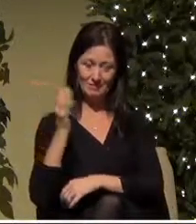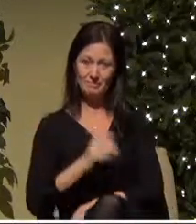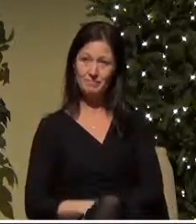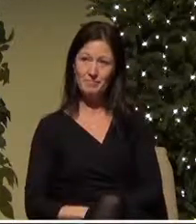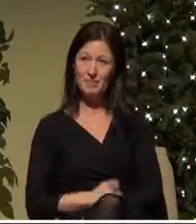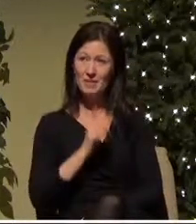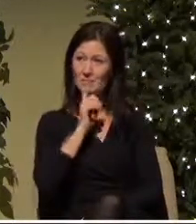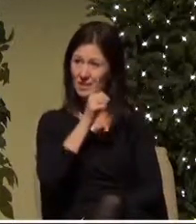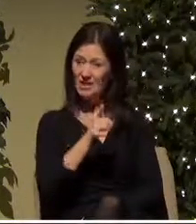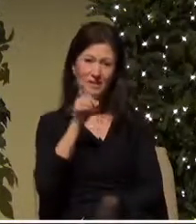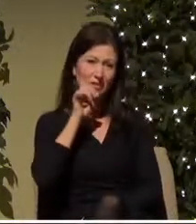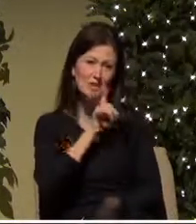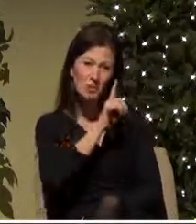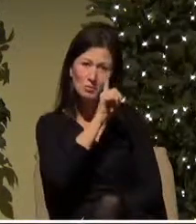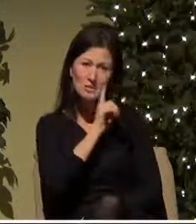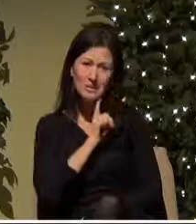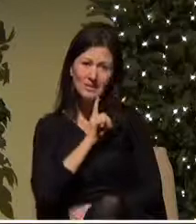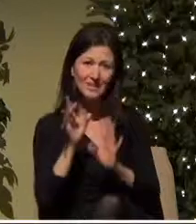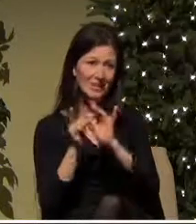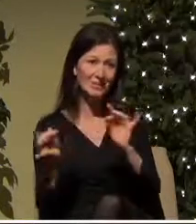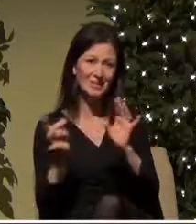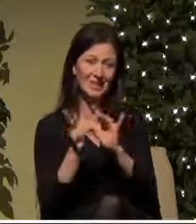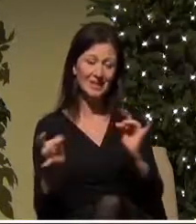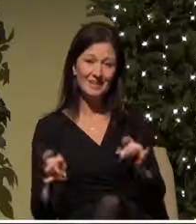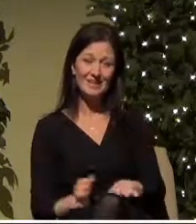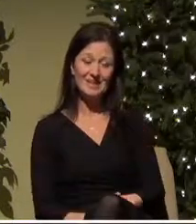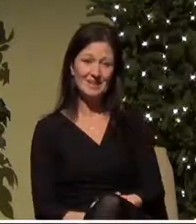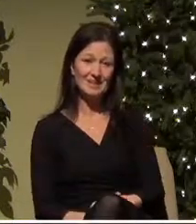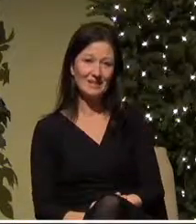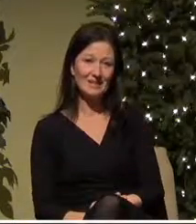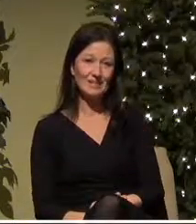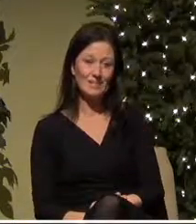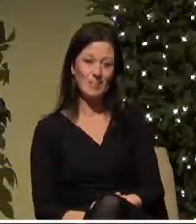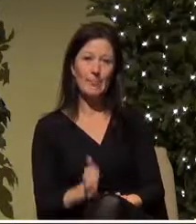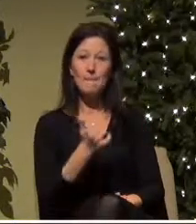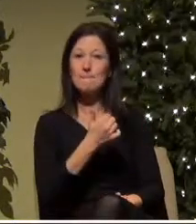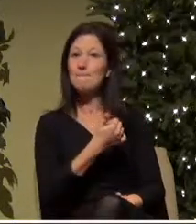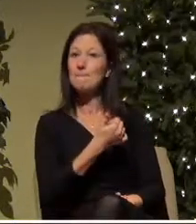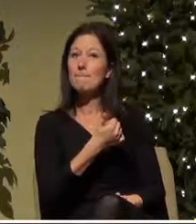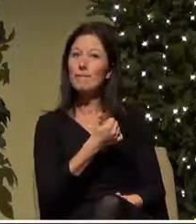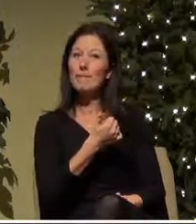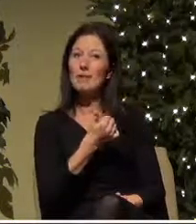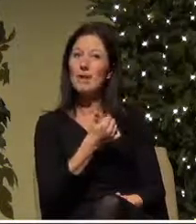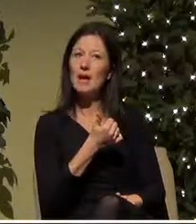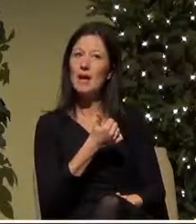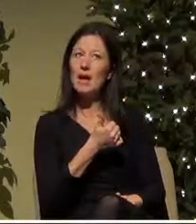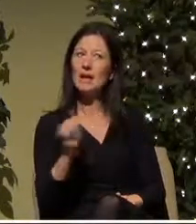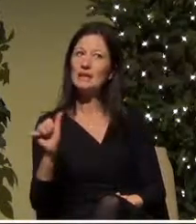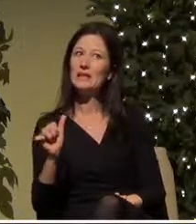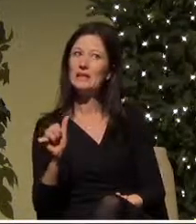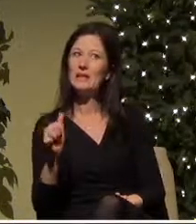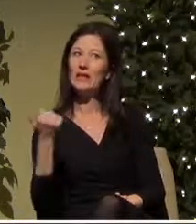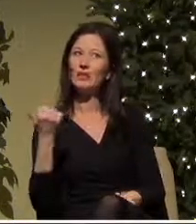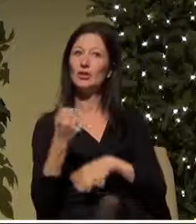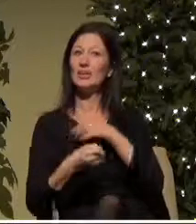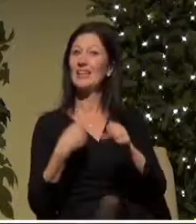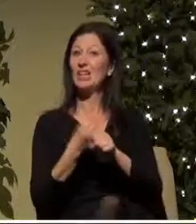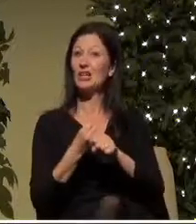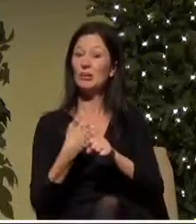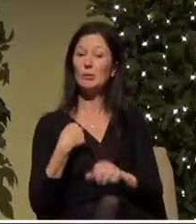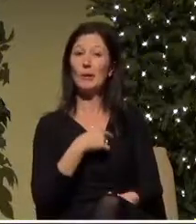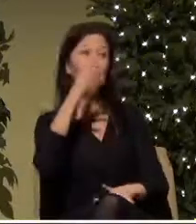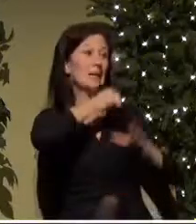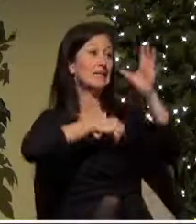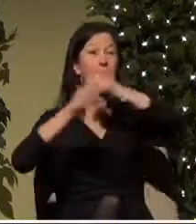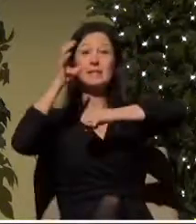lonely story in any other year we might miss that loneliness because we are often